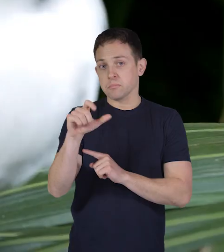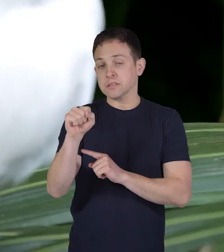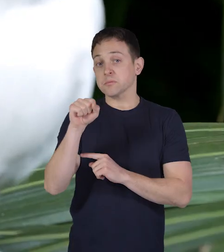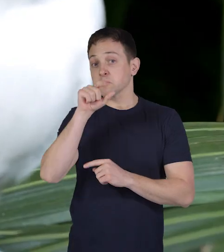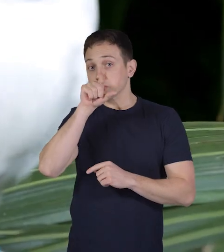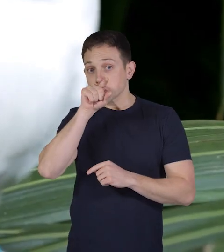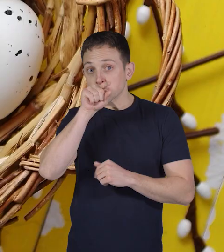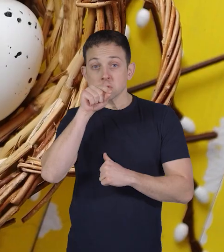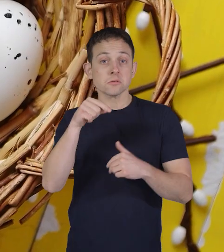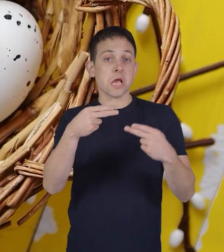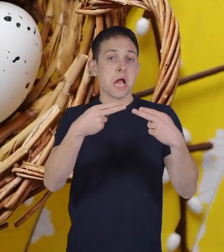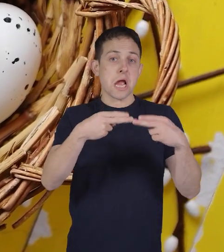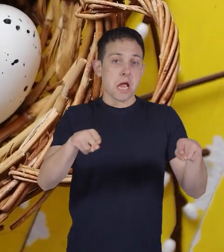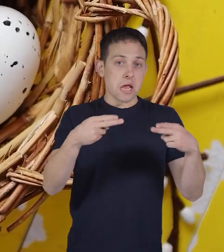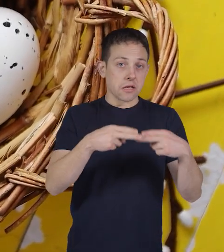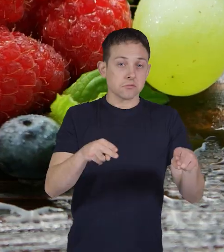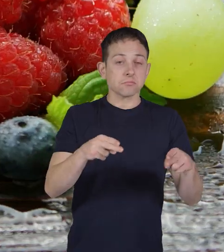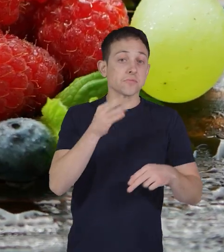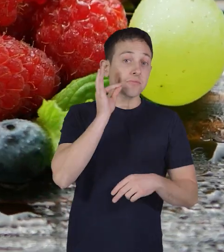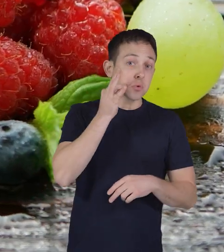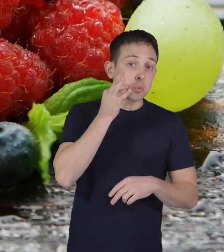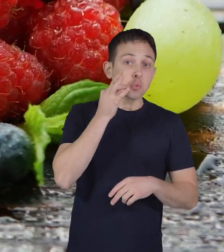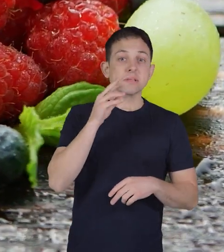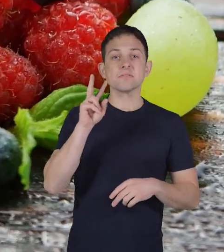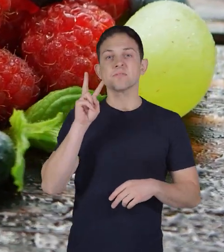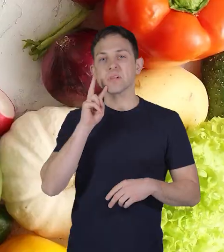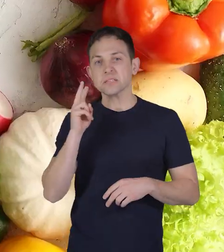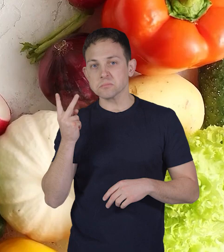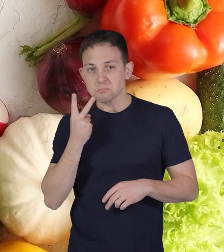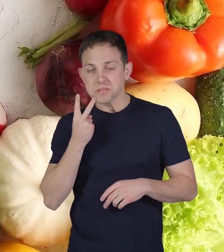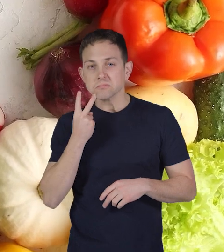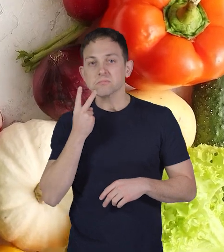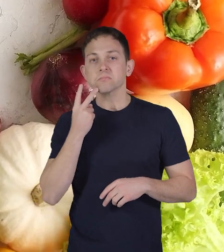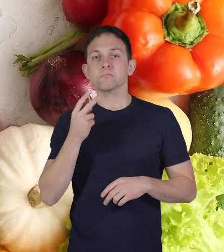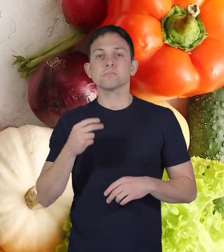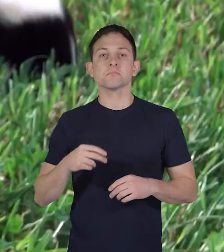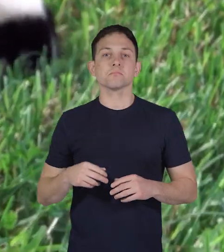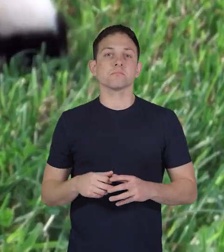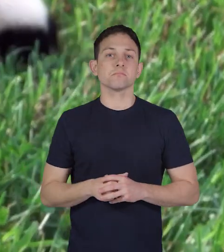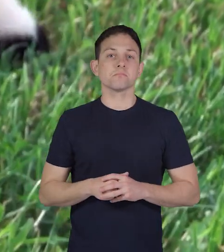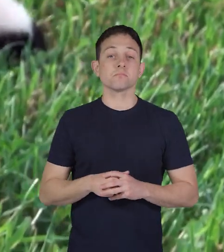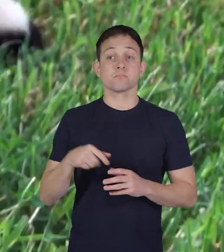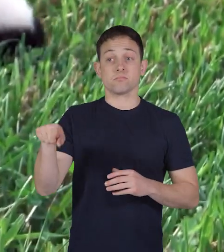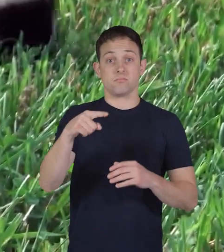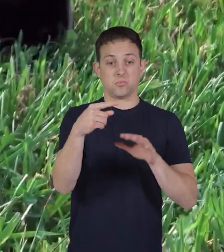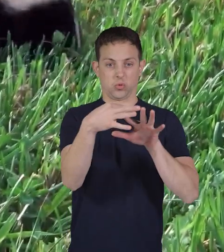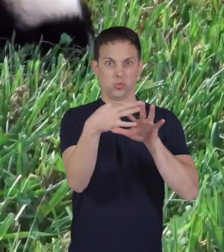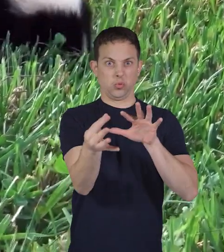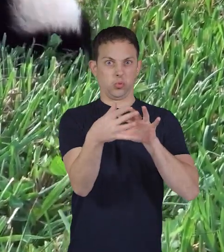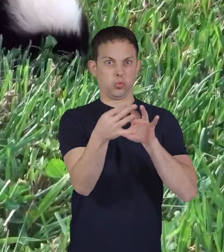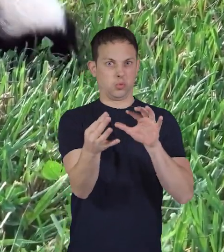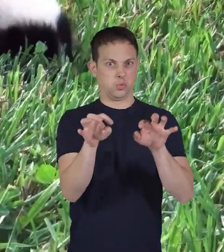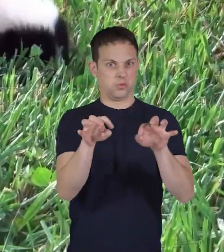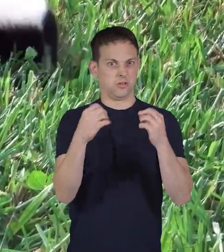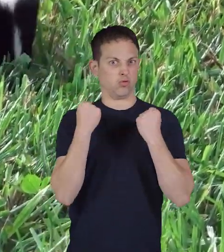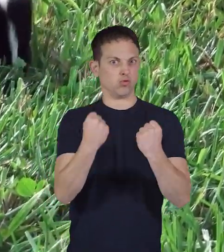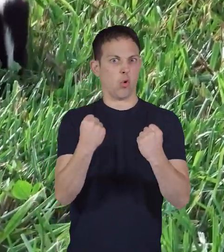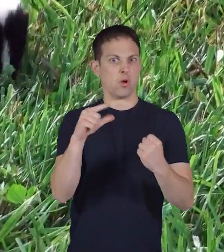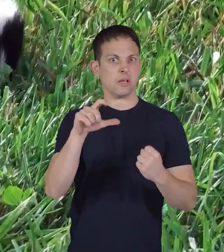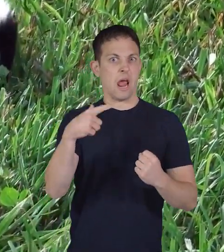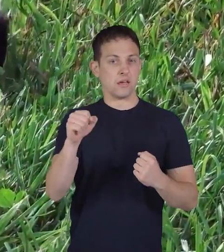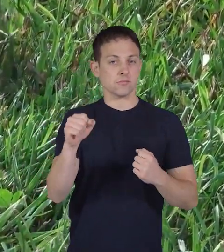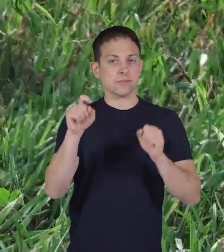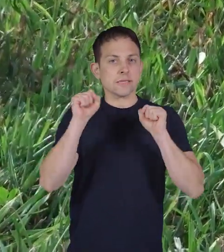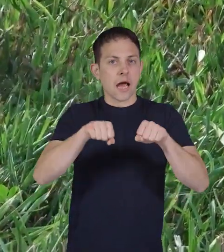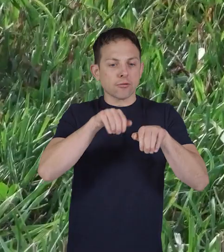birds eggs fruits and vegetables and their sharp claws and strong legs